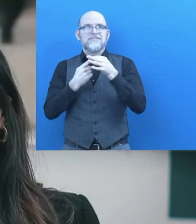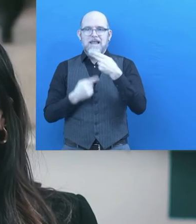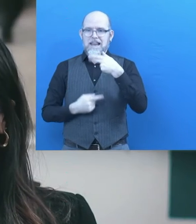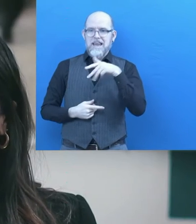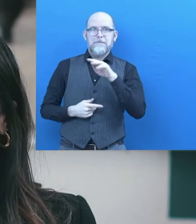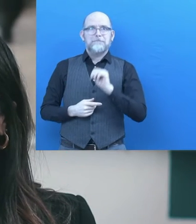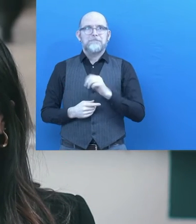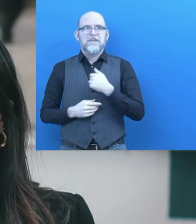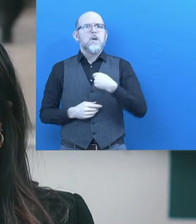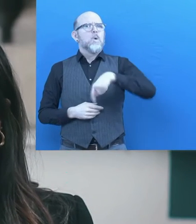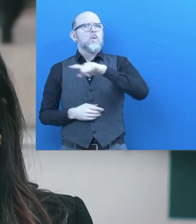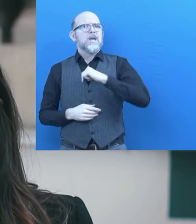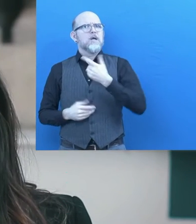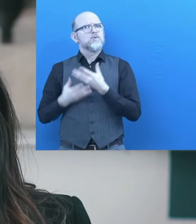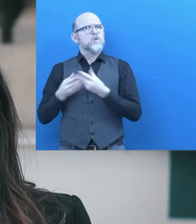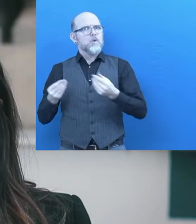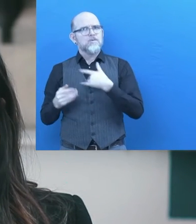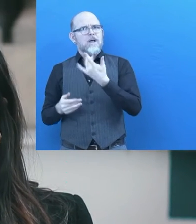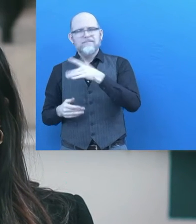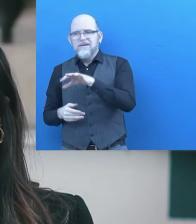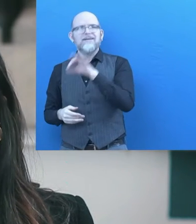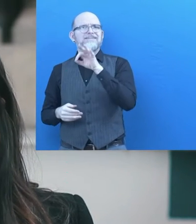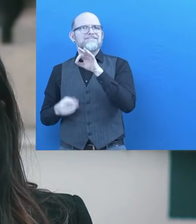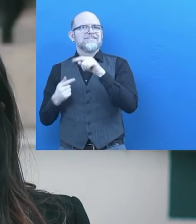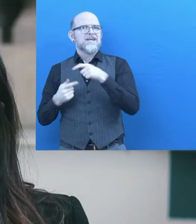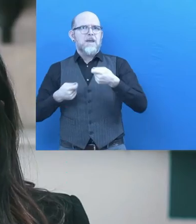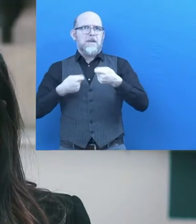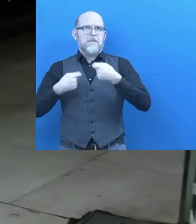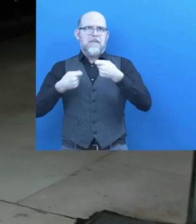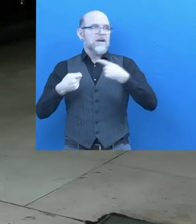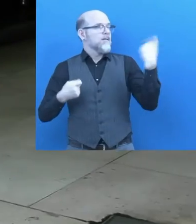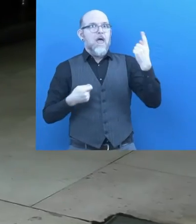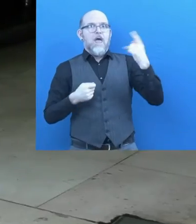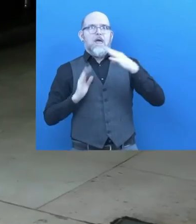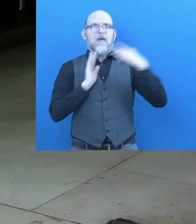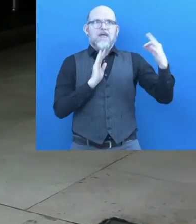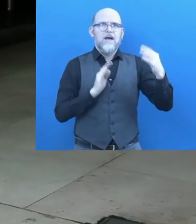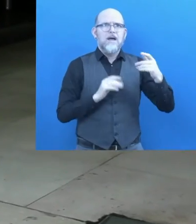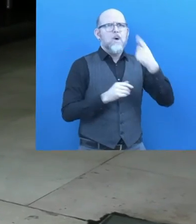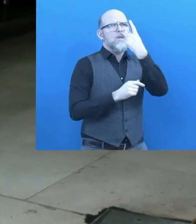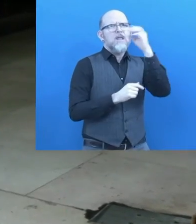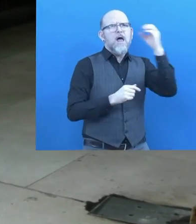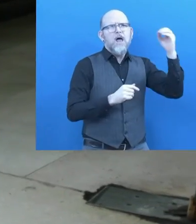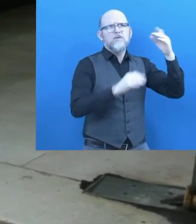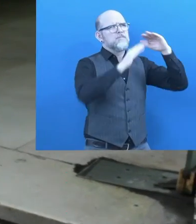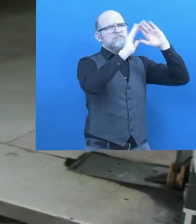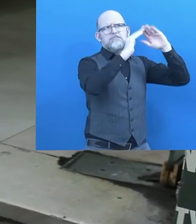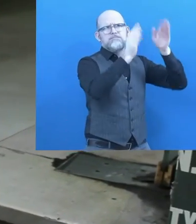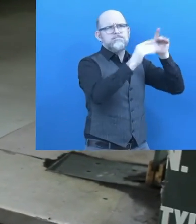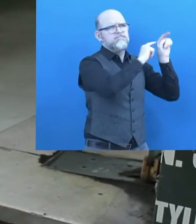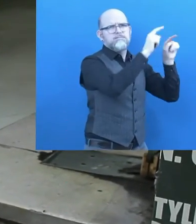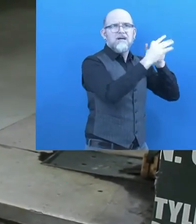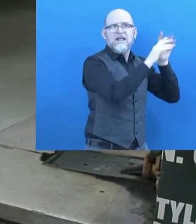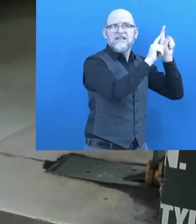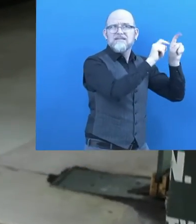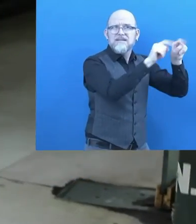We came with our solution because there is a lot of need in the market. There are thousands of buildings every day that needs to become